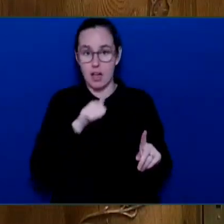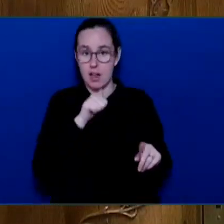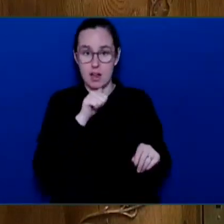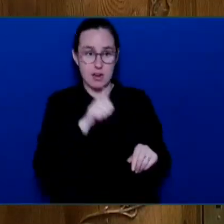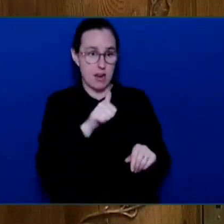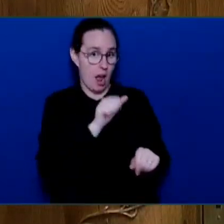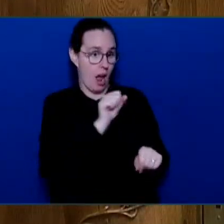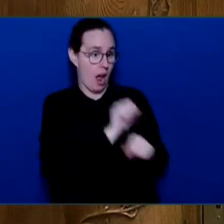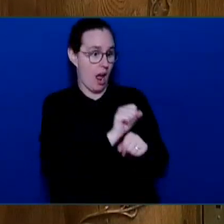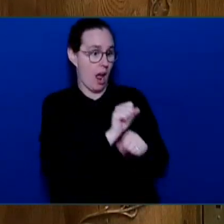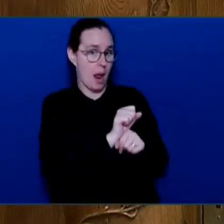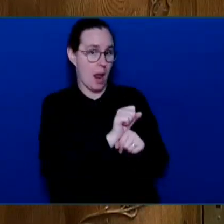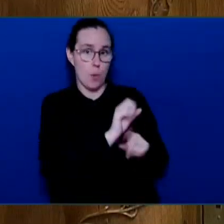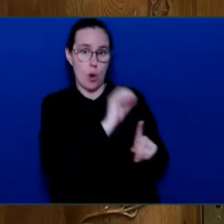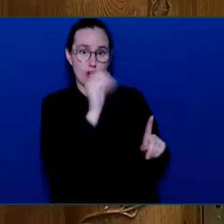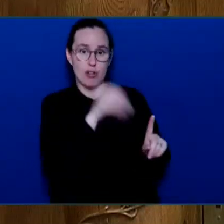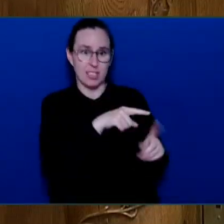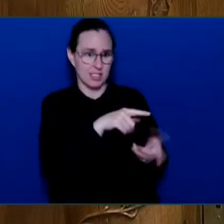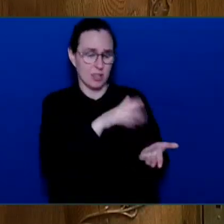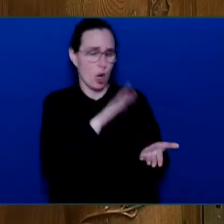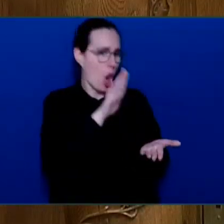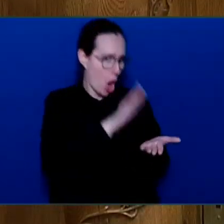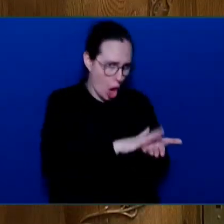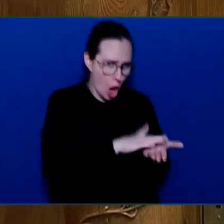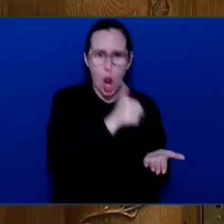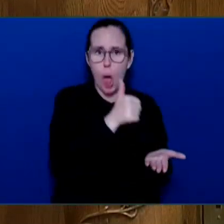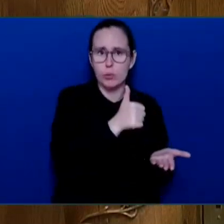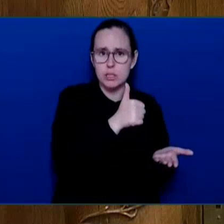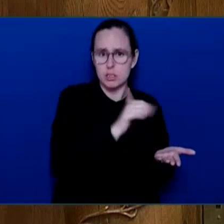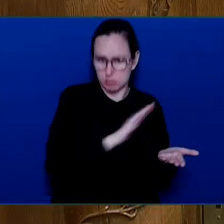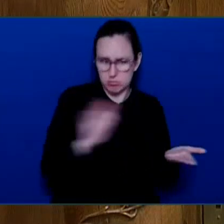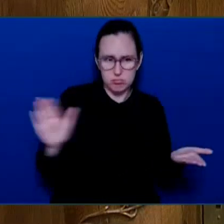It's about rats? Why We Can we talk about plants?